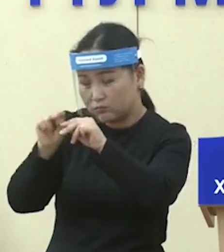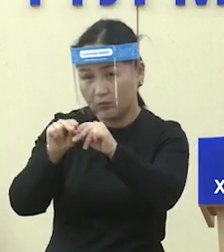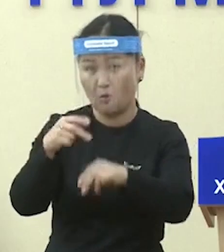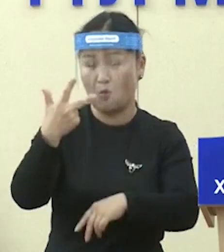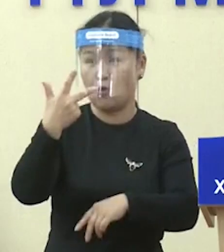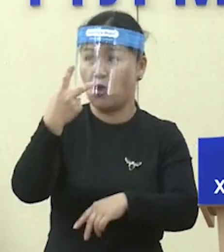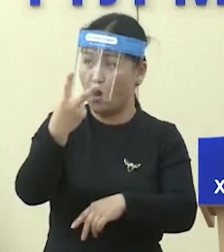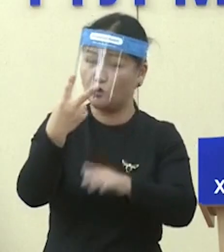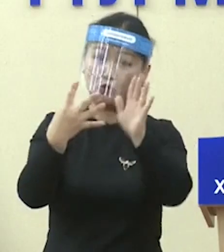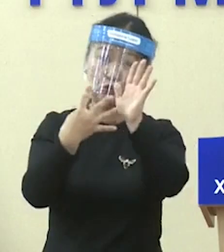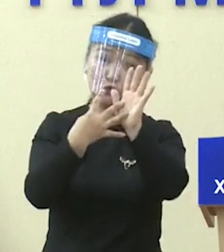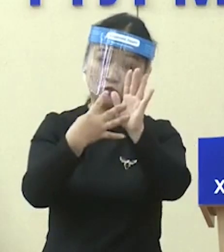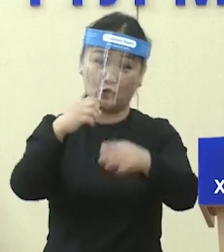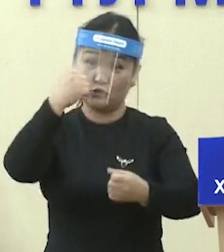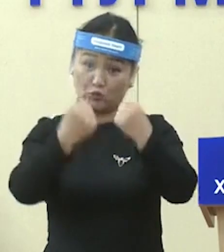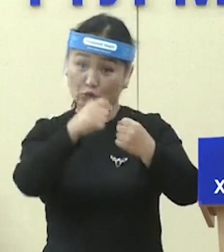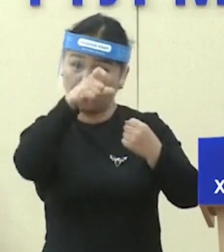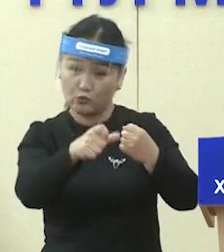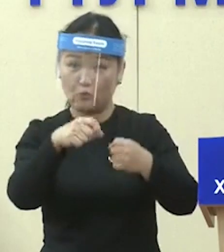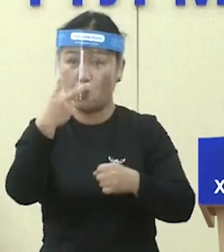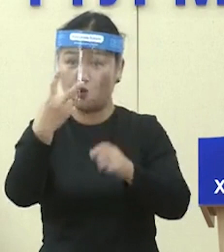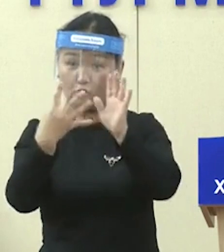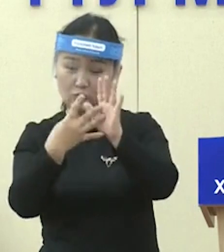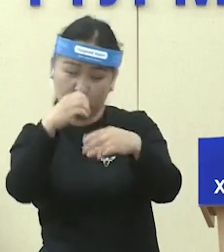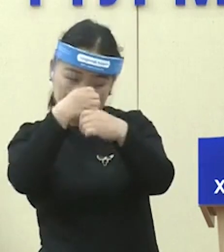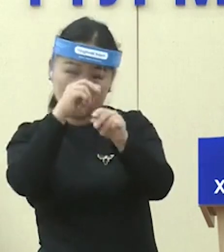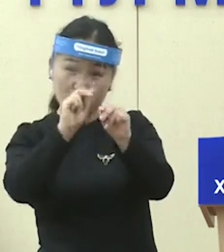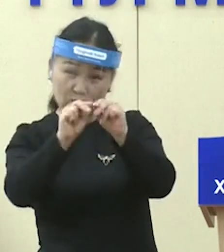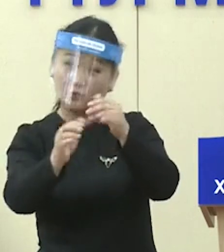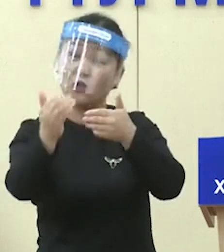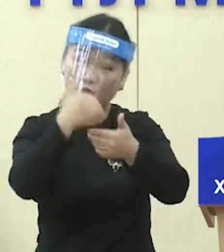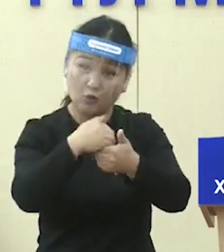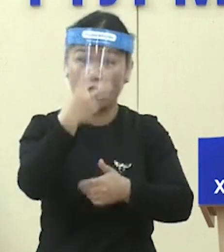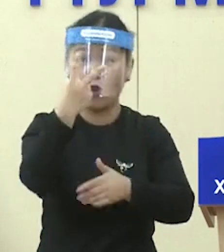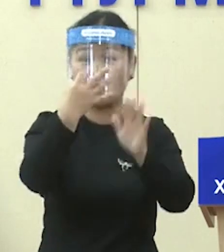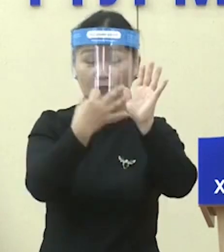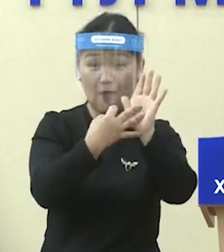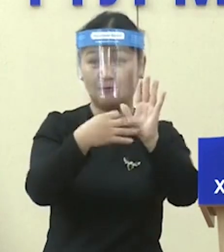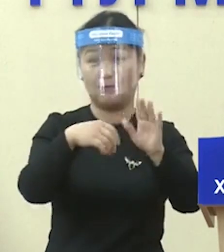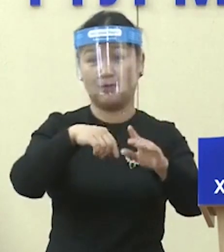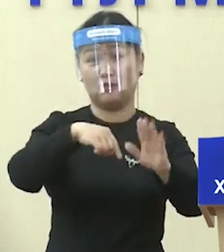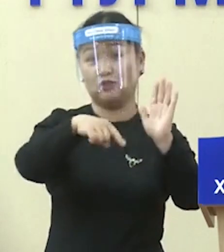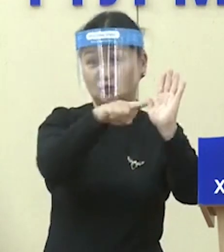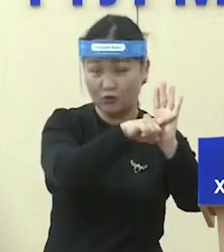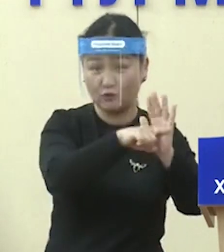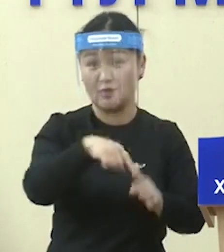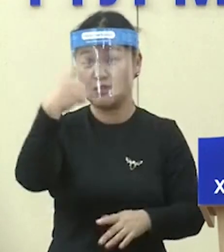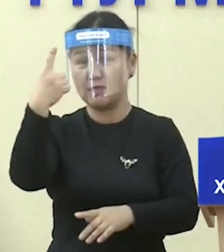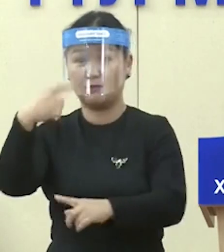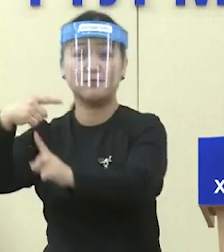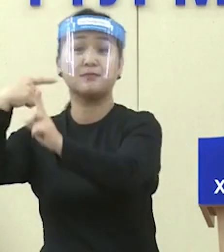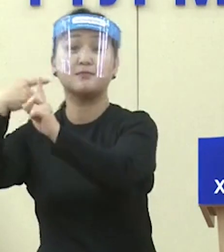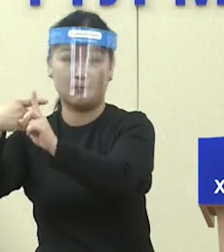cases in the country has reached 194 of whom 75 people have fully recovered and